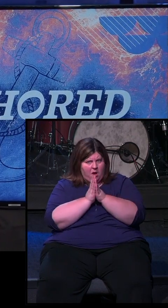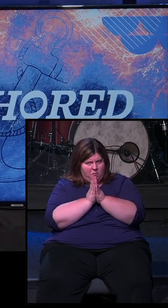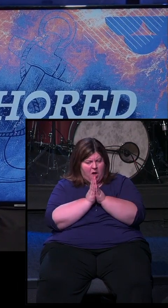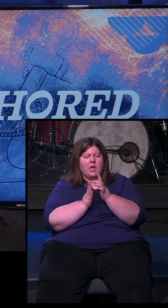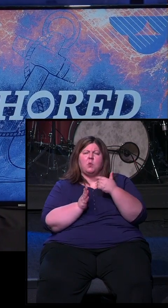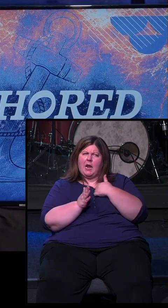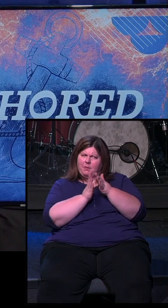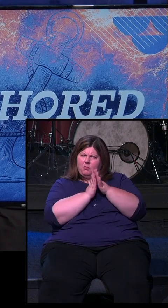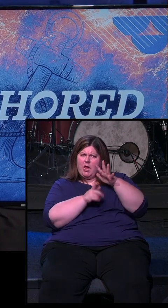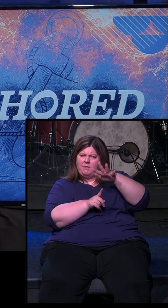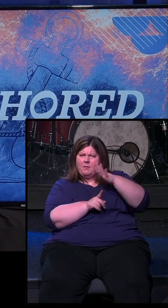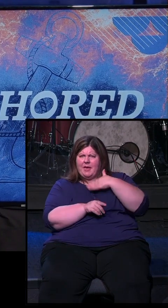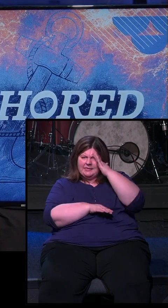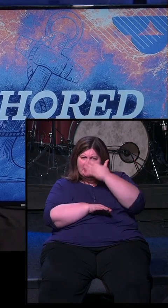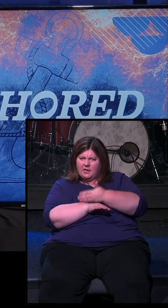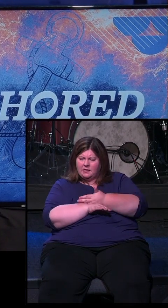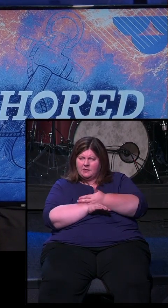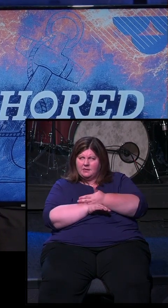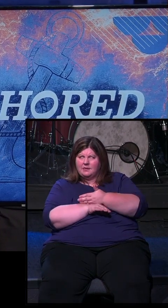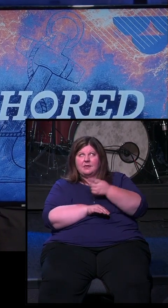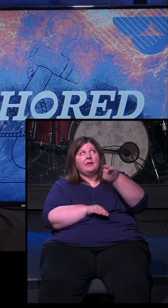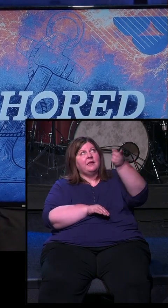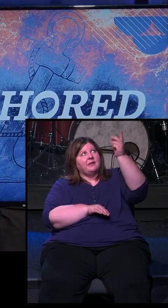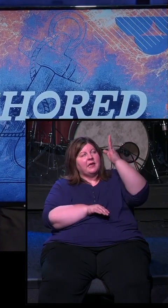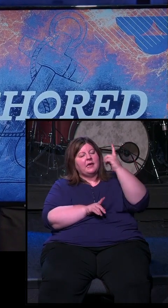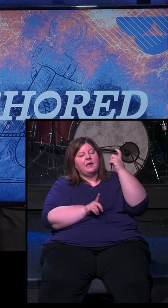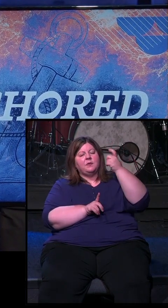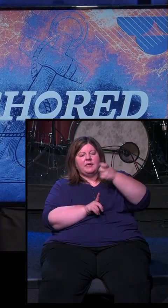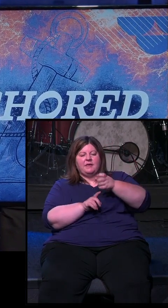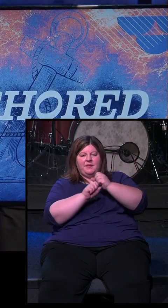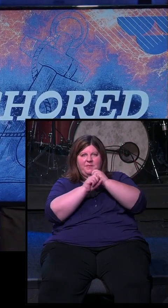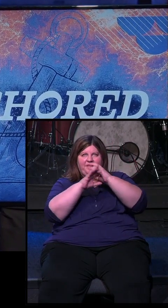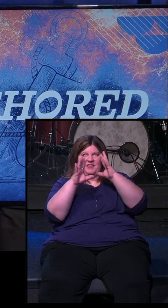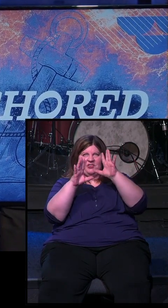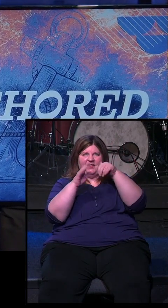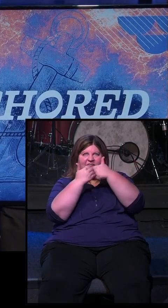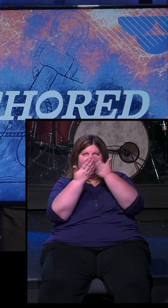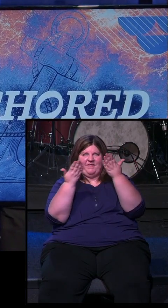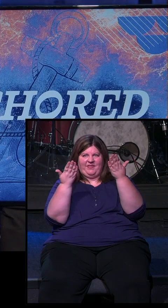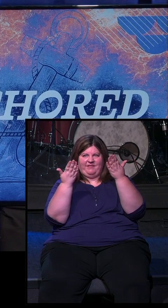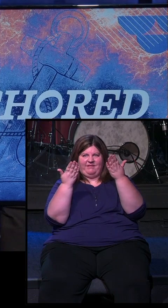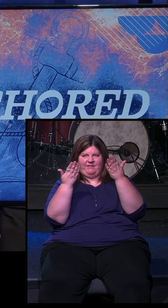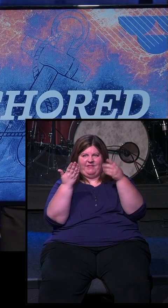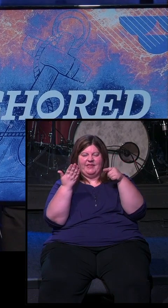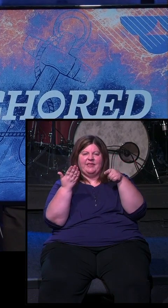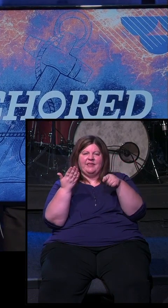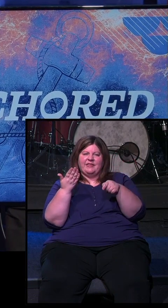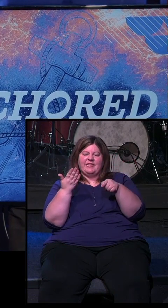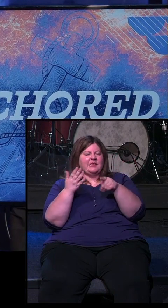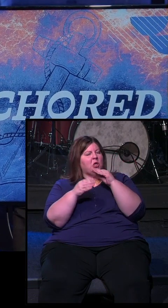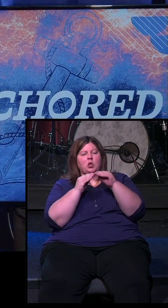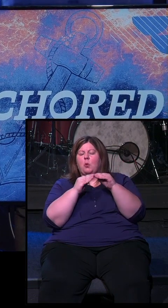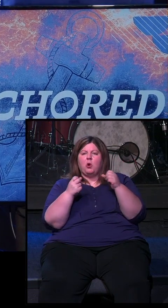praying for my son, is that God would give him a vision of heaven so that he is no longer